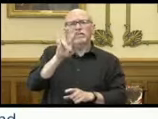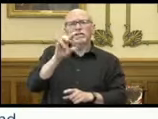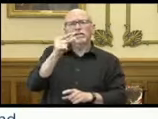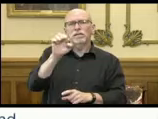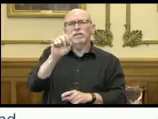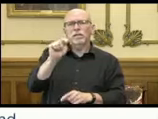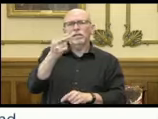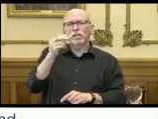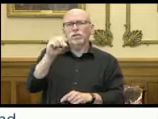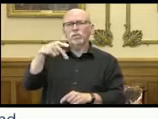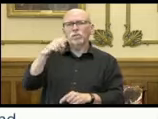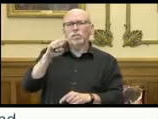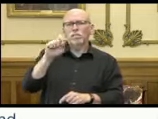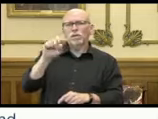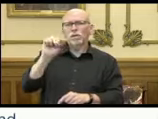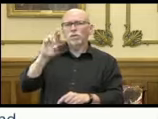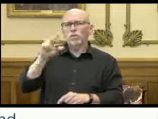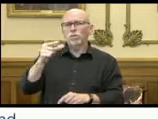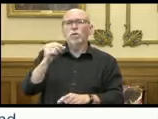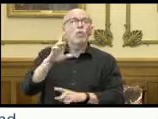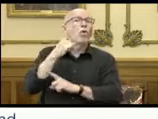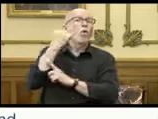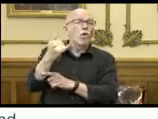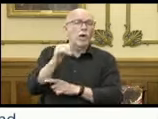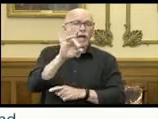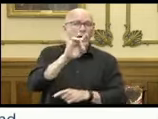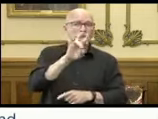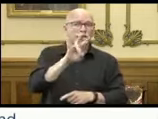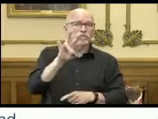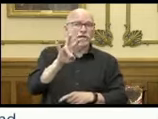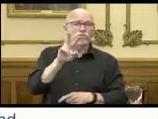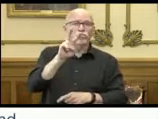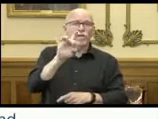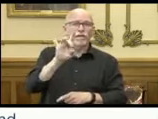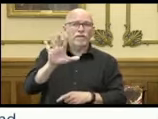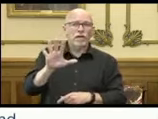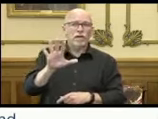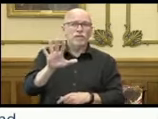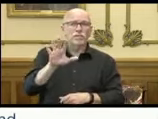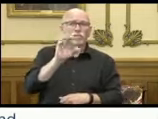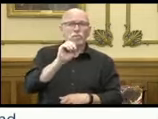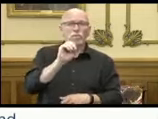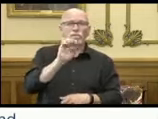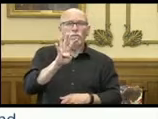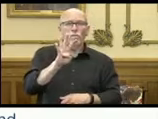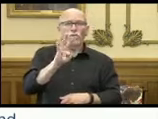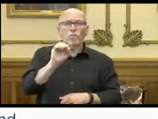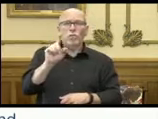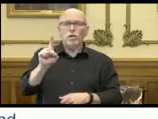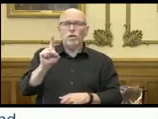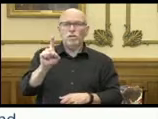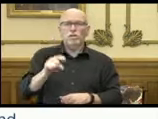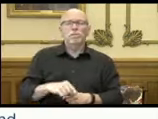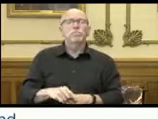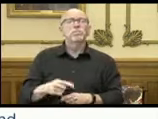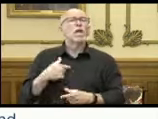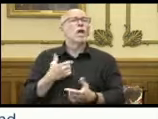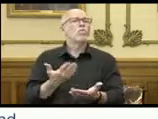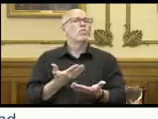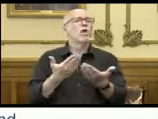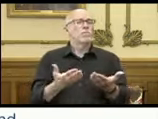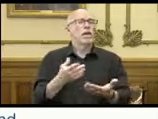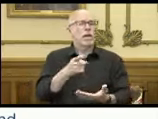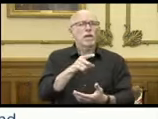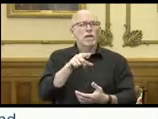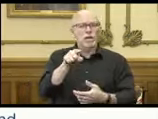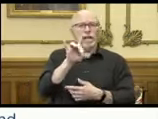877gethope.org or you can call 877-285-0401. Now, I would recommend that you